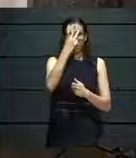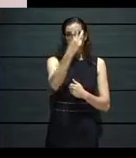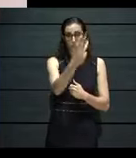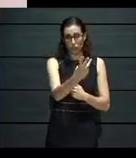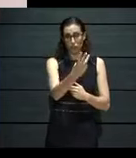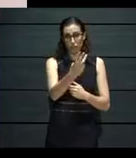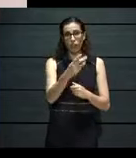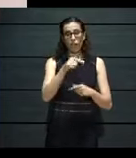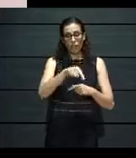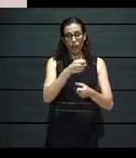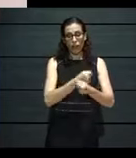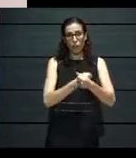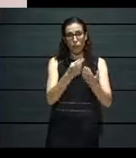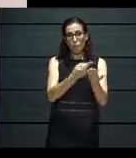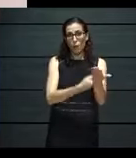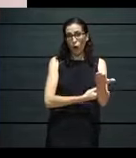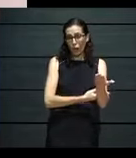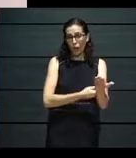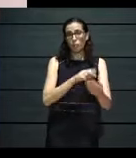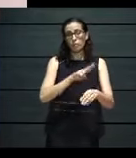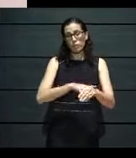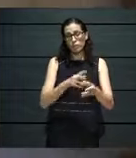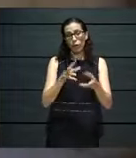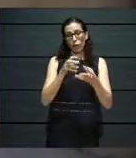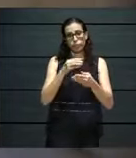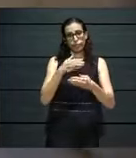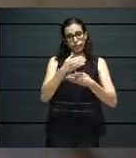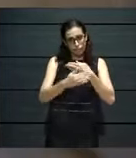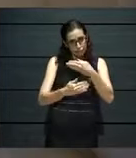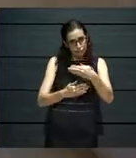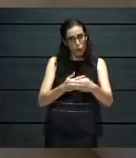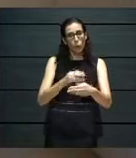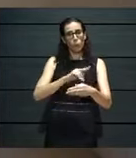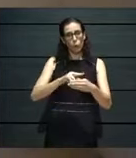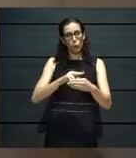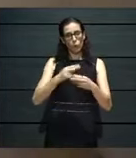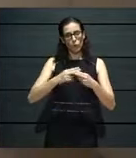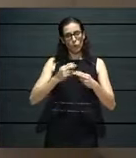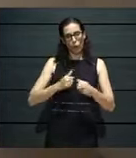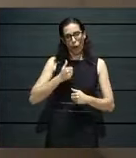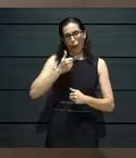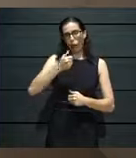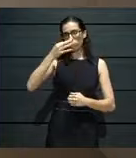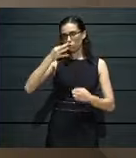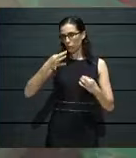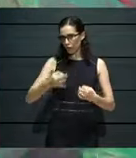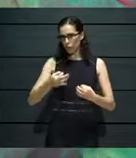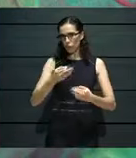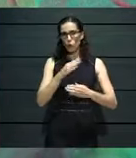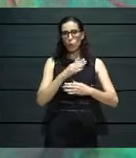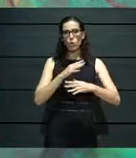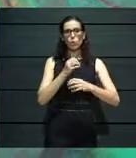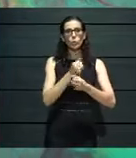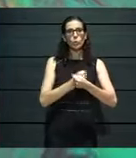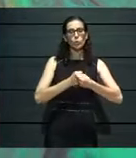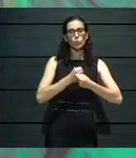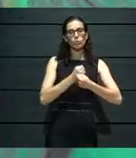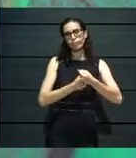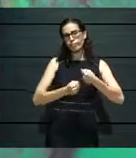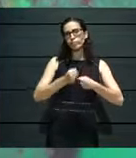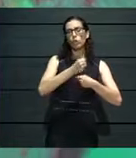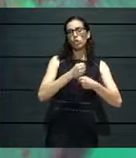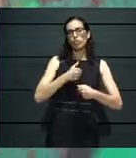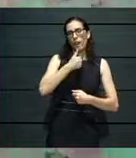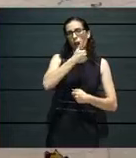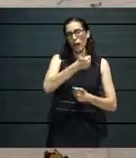course of this program, we can consolidate and professionalize the system and setup we've developed in